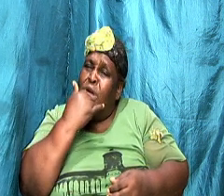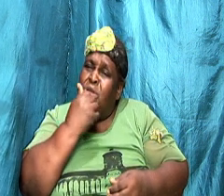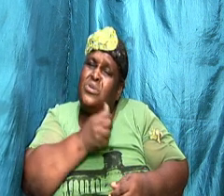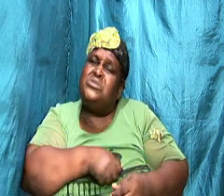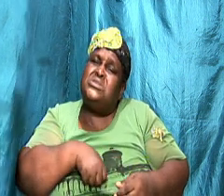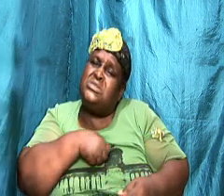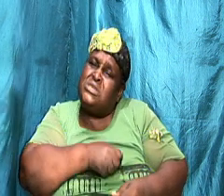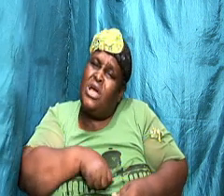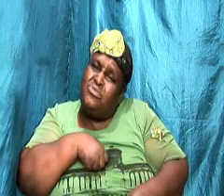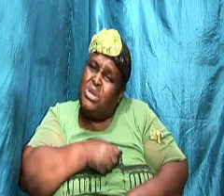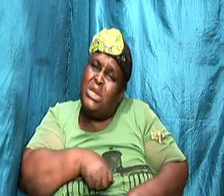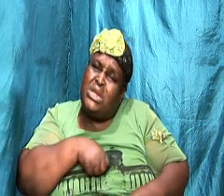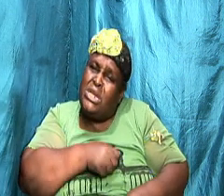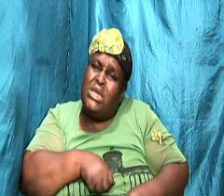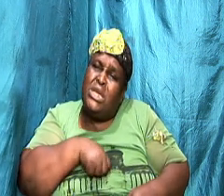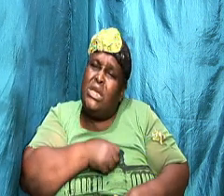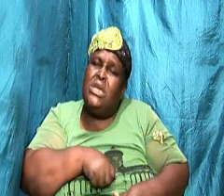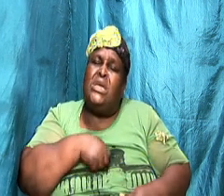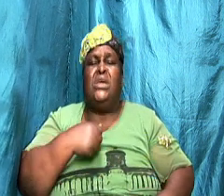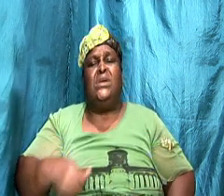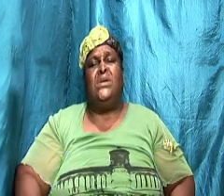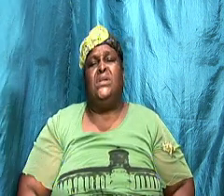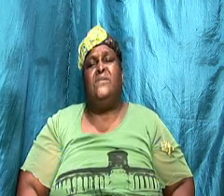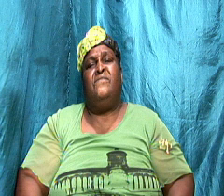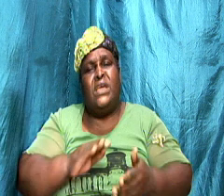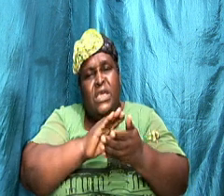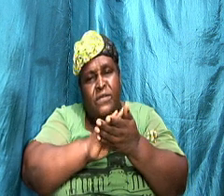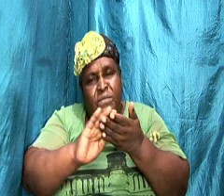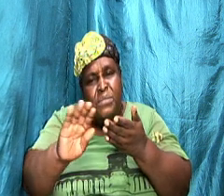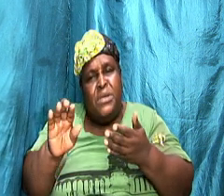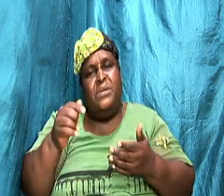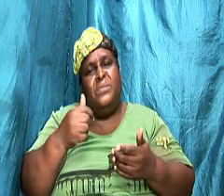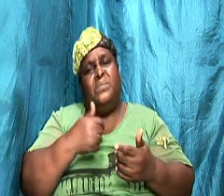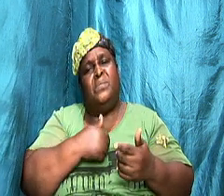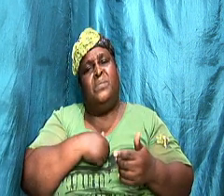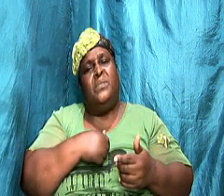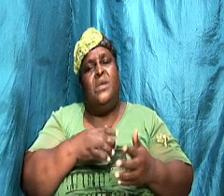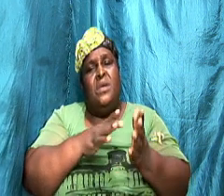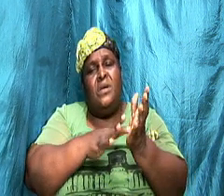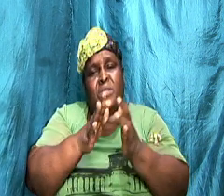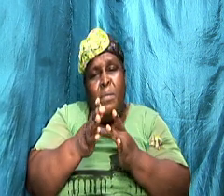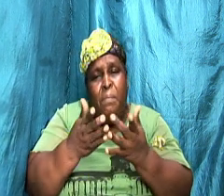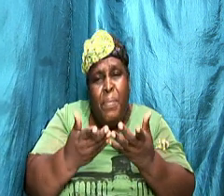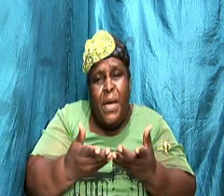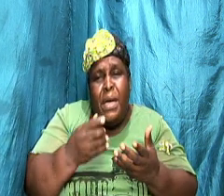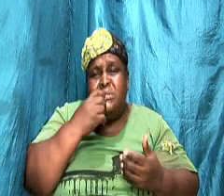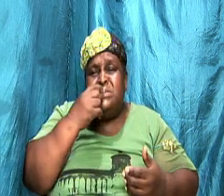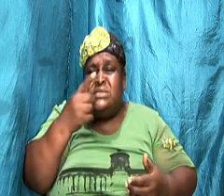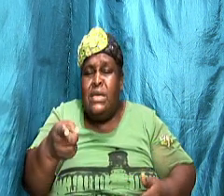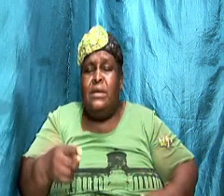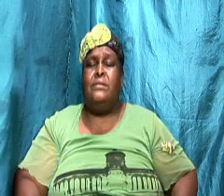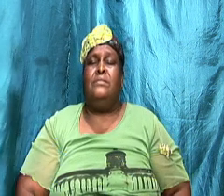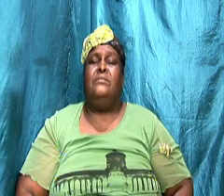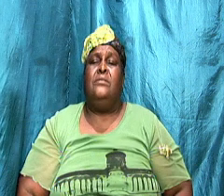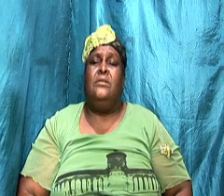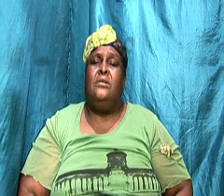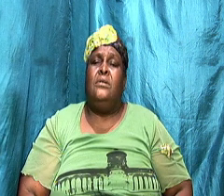and I'm asking you to forgive me the Bible says Proverbs 28 13